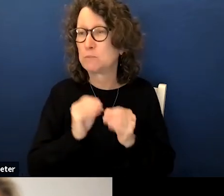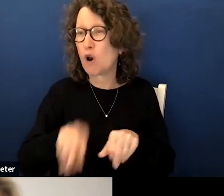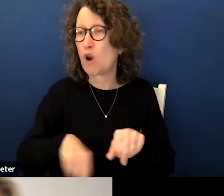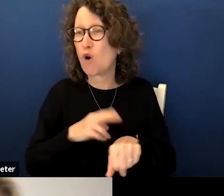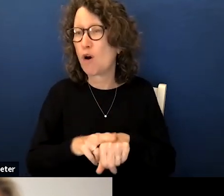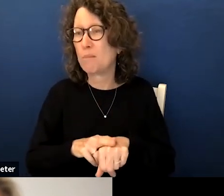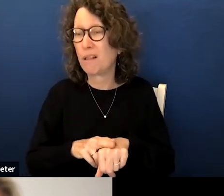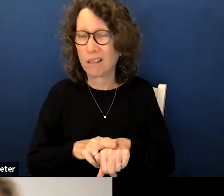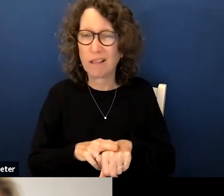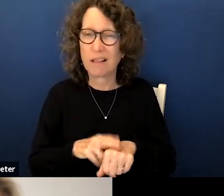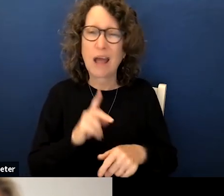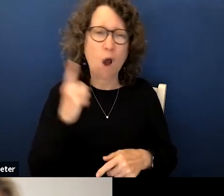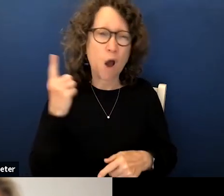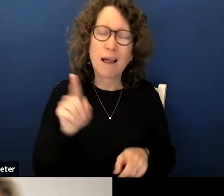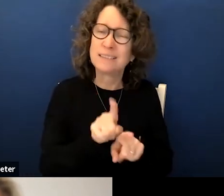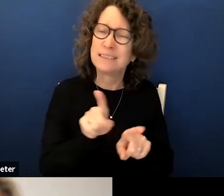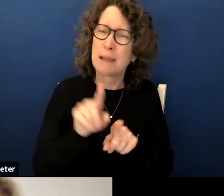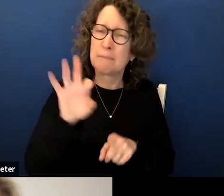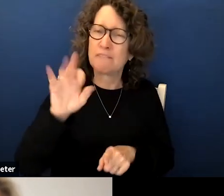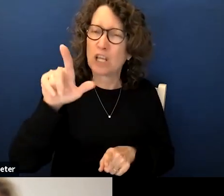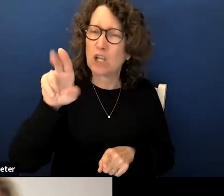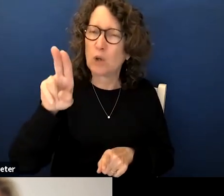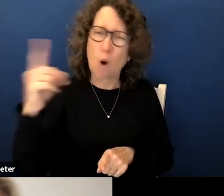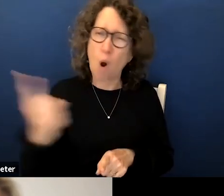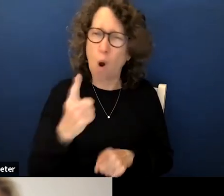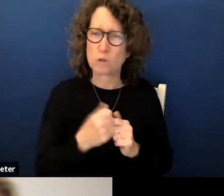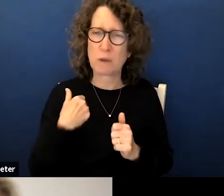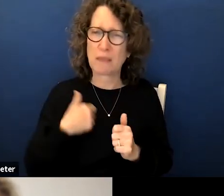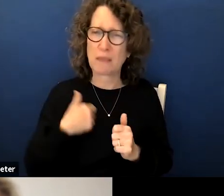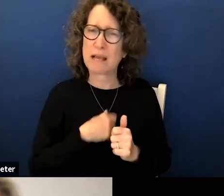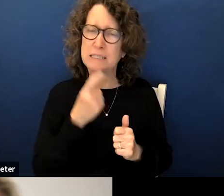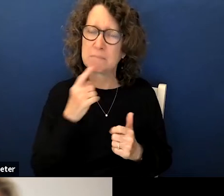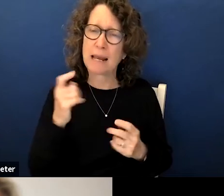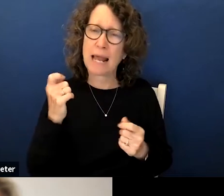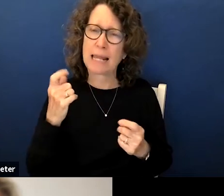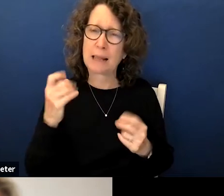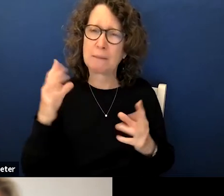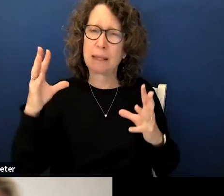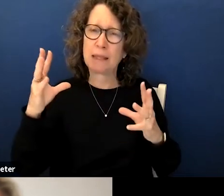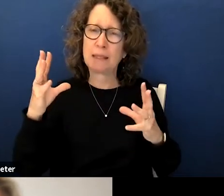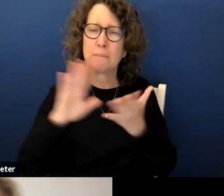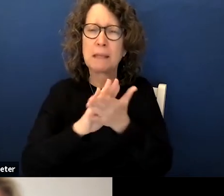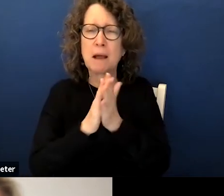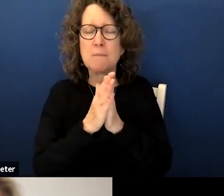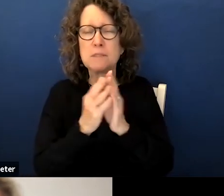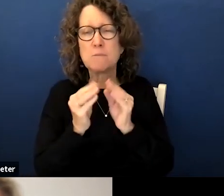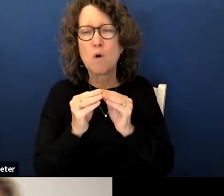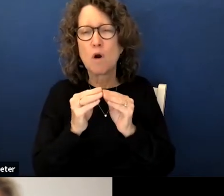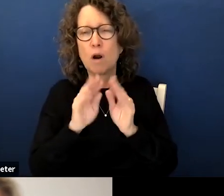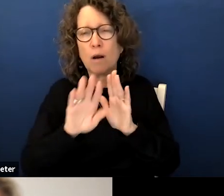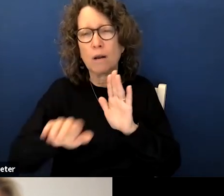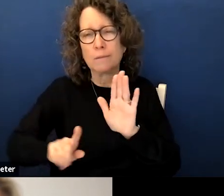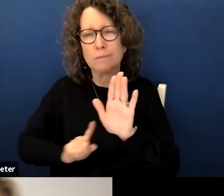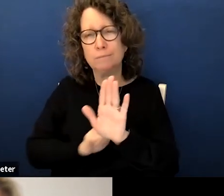it will always be with us but it's just sort of fades into the background of our lives